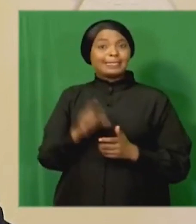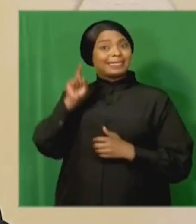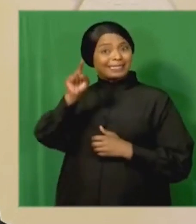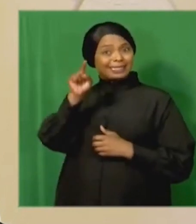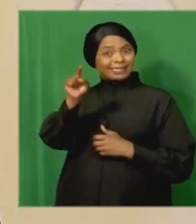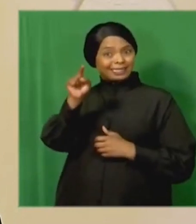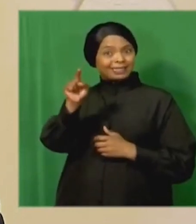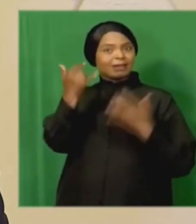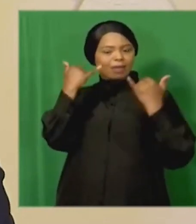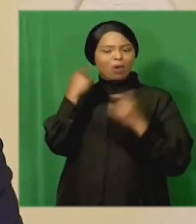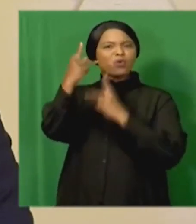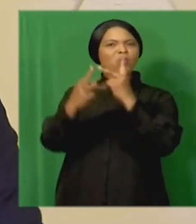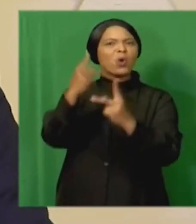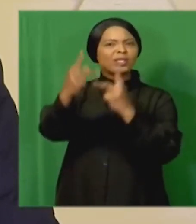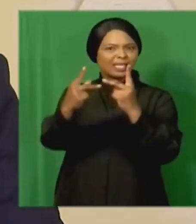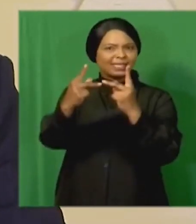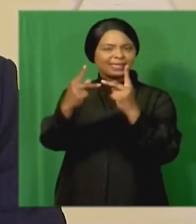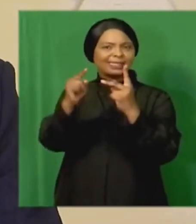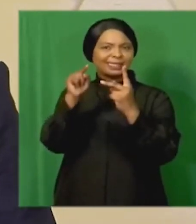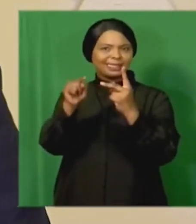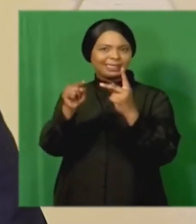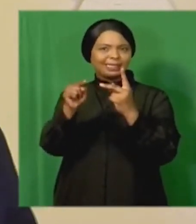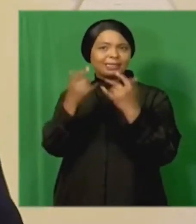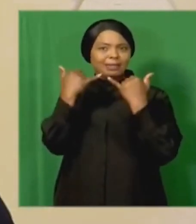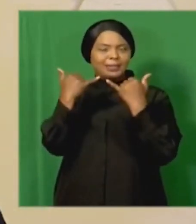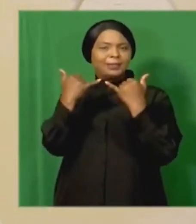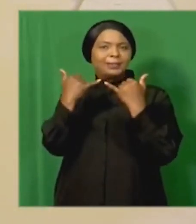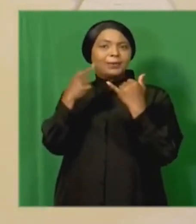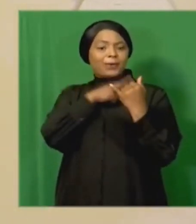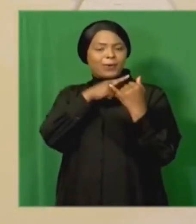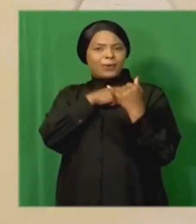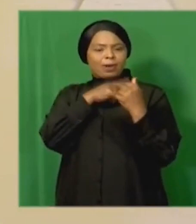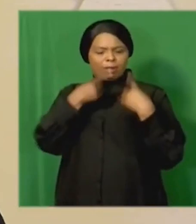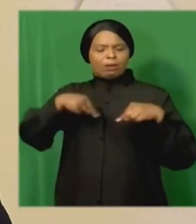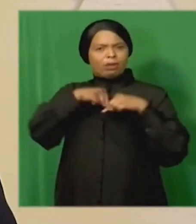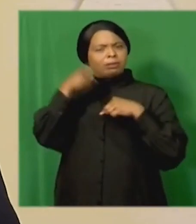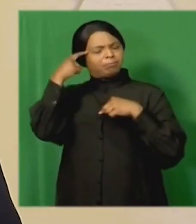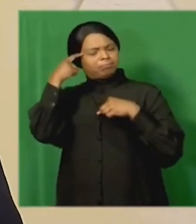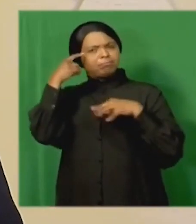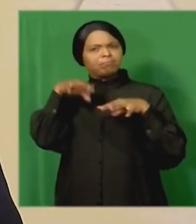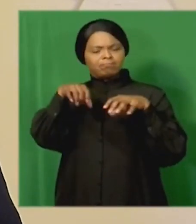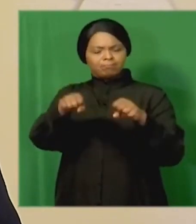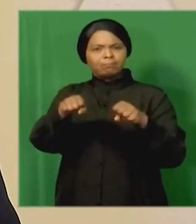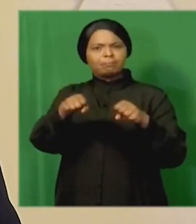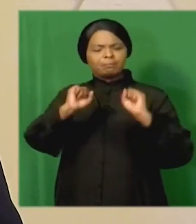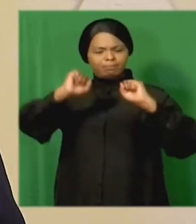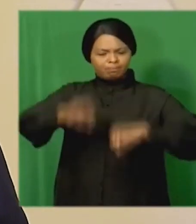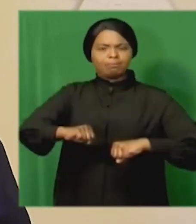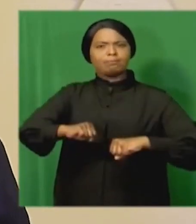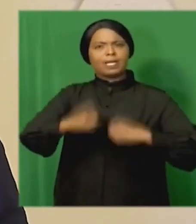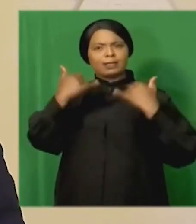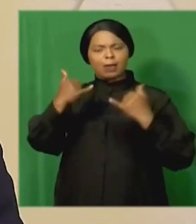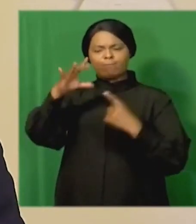will draw on the process that we adopted for the selection of the